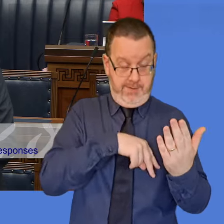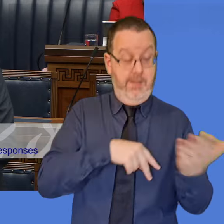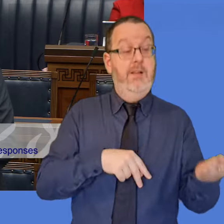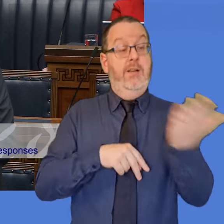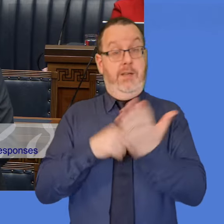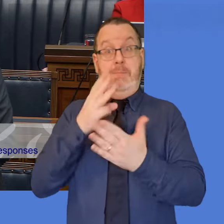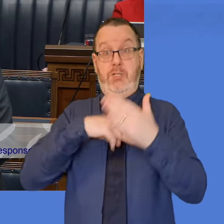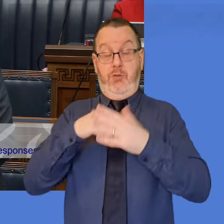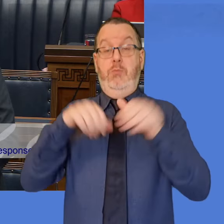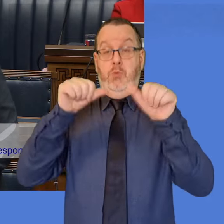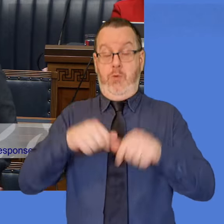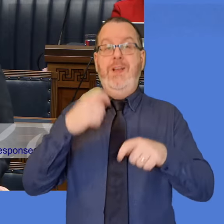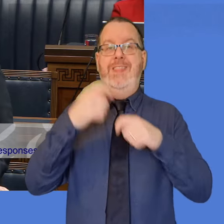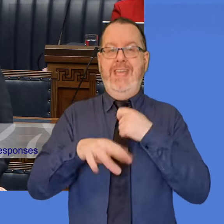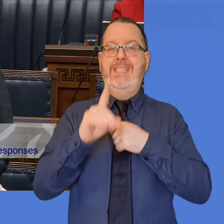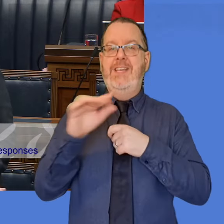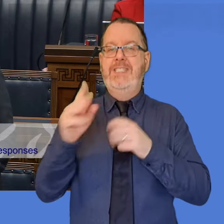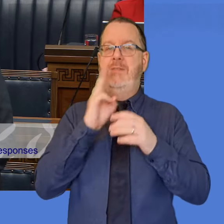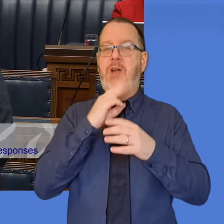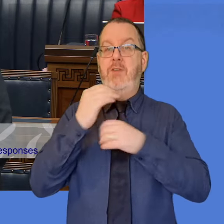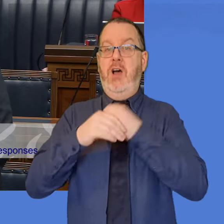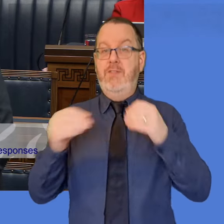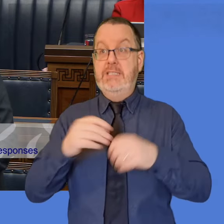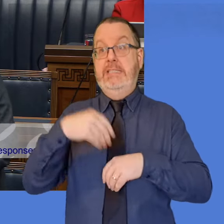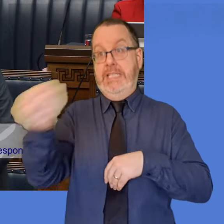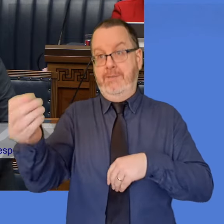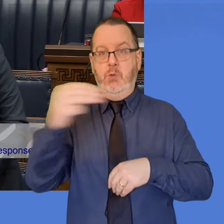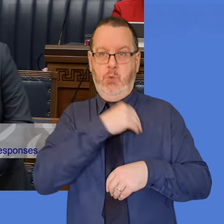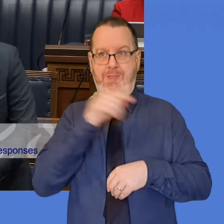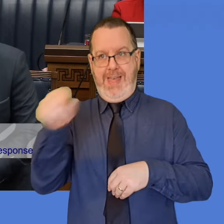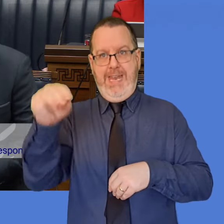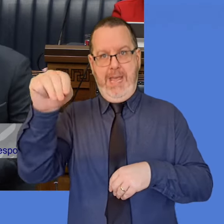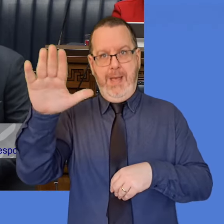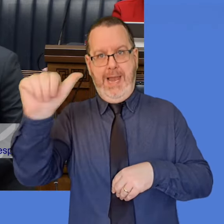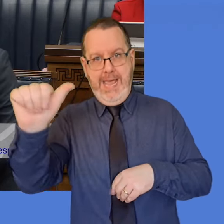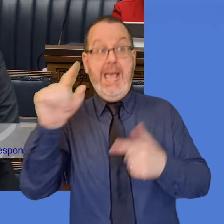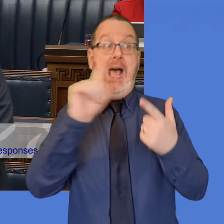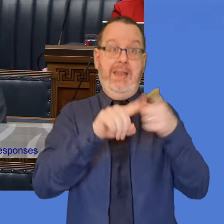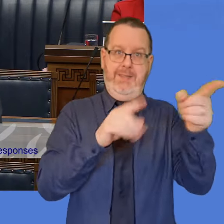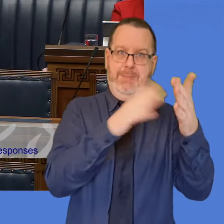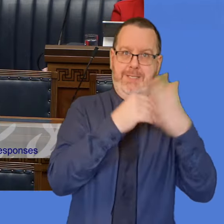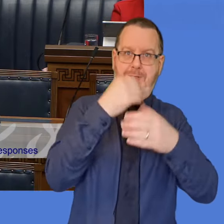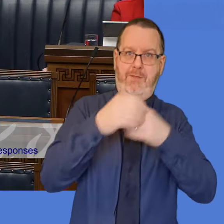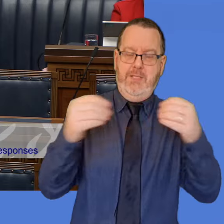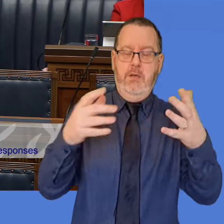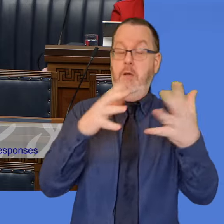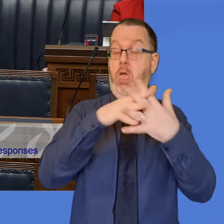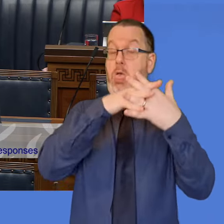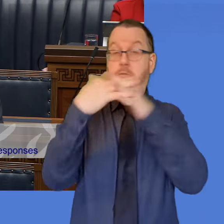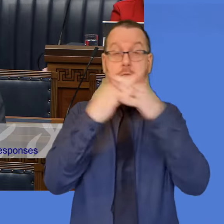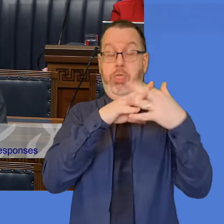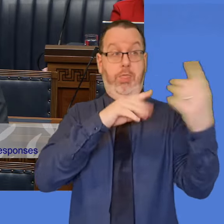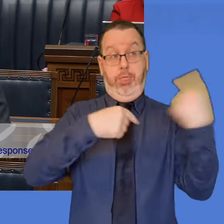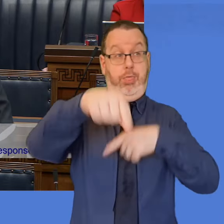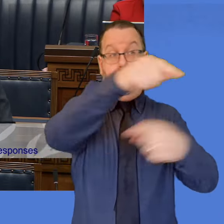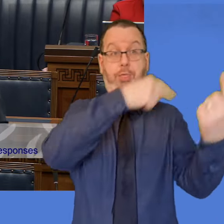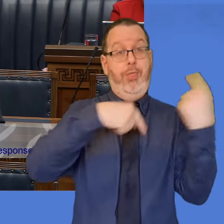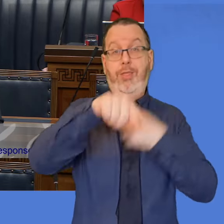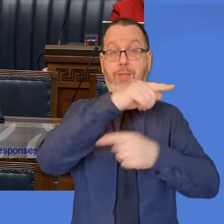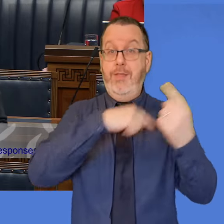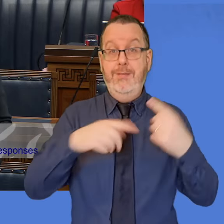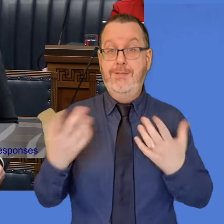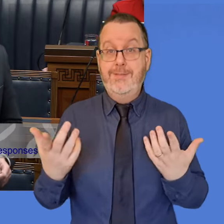and then it's issued by the DFC Private Office to MLA and Assembly Business Office. It's very simple and straightforward.